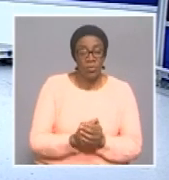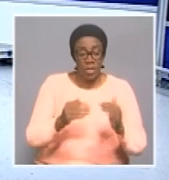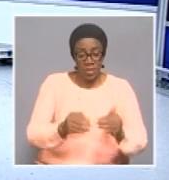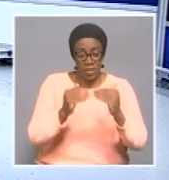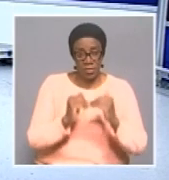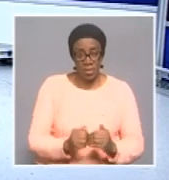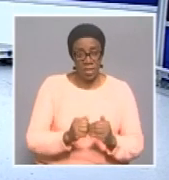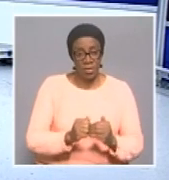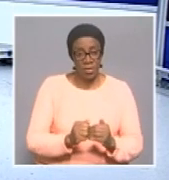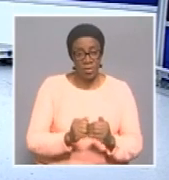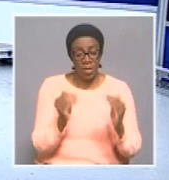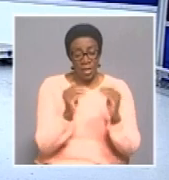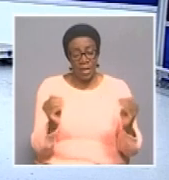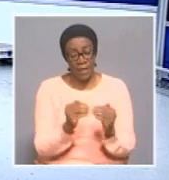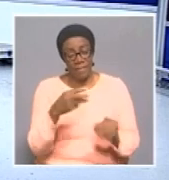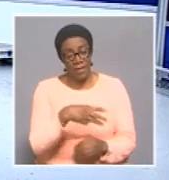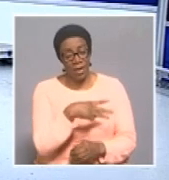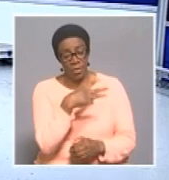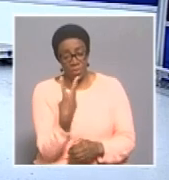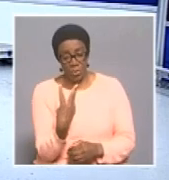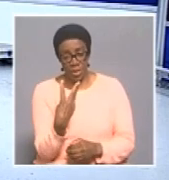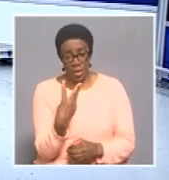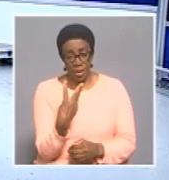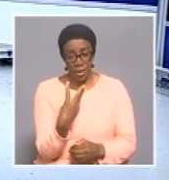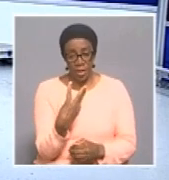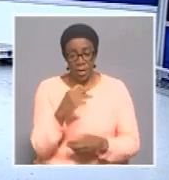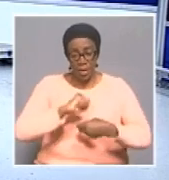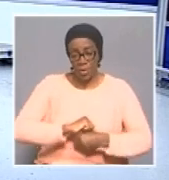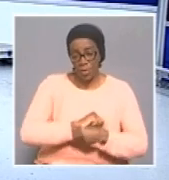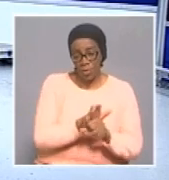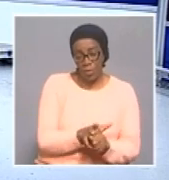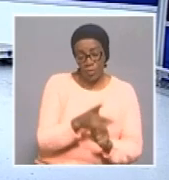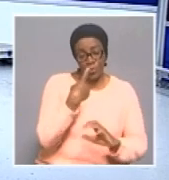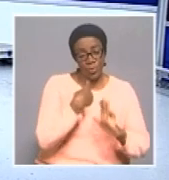the stage three. And of course, then with the additional provision of the curfew.